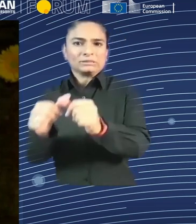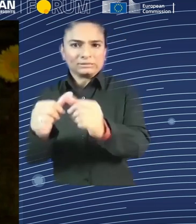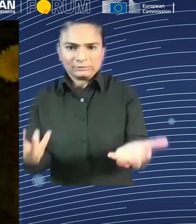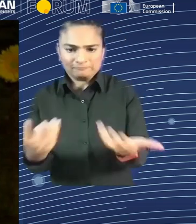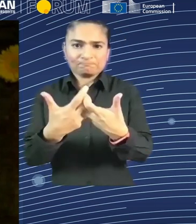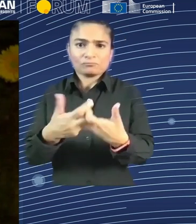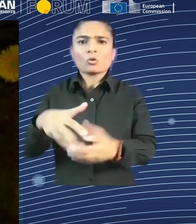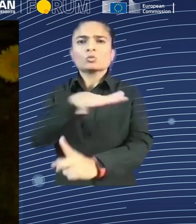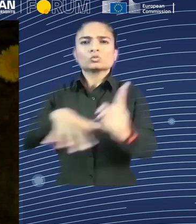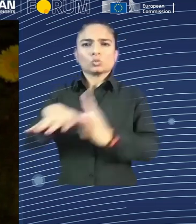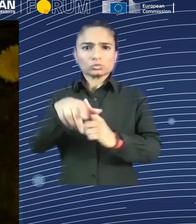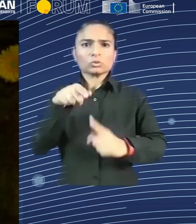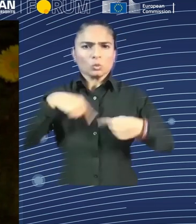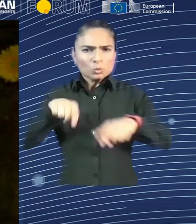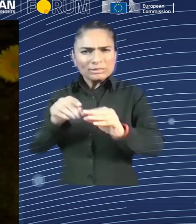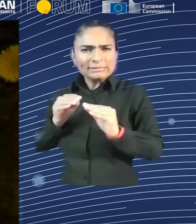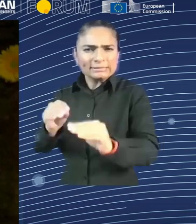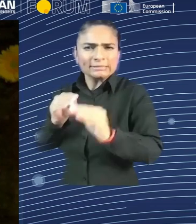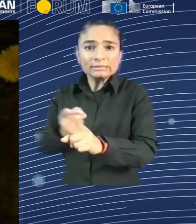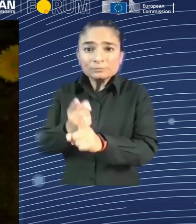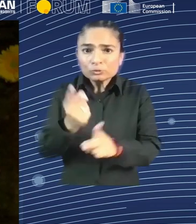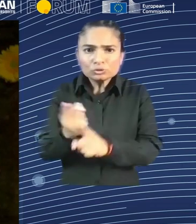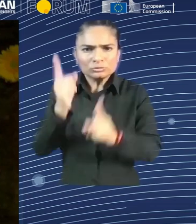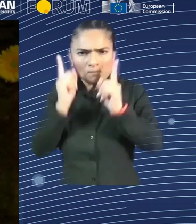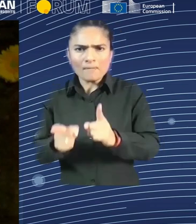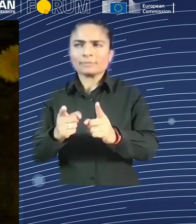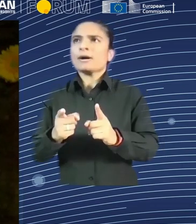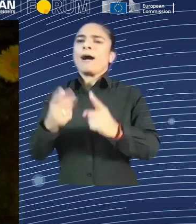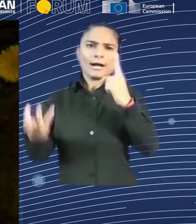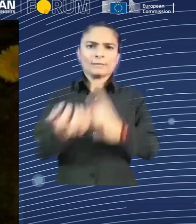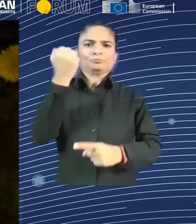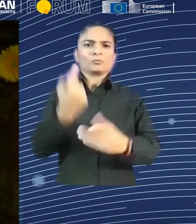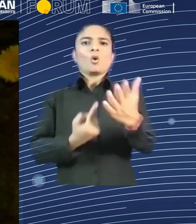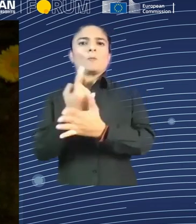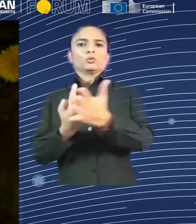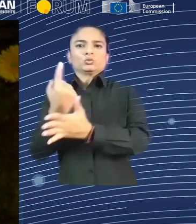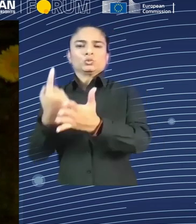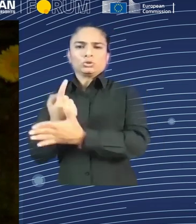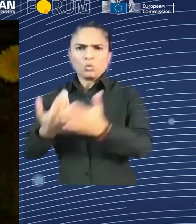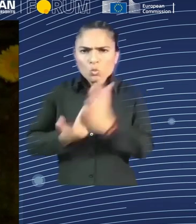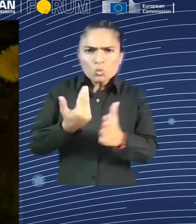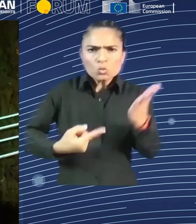and humanistic fields to develop inclusive and responsible digital solutions.